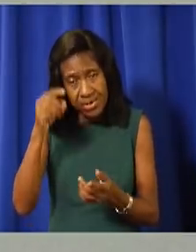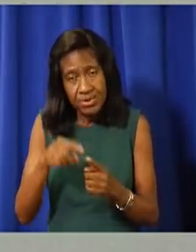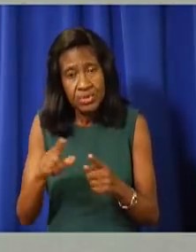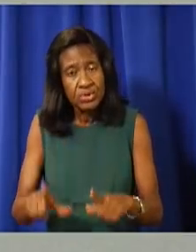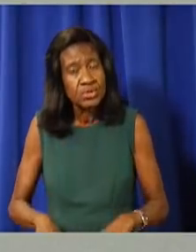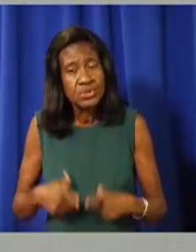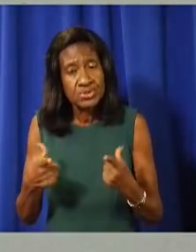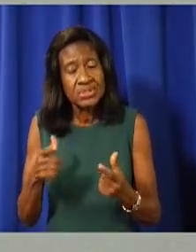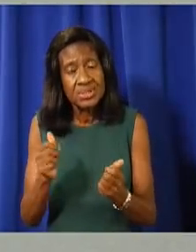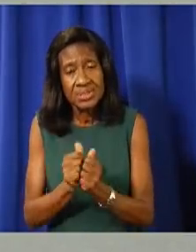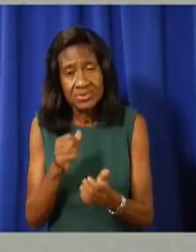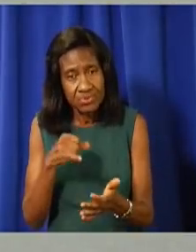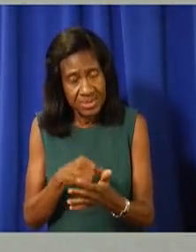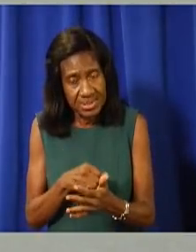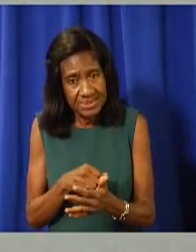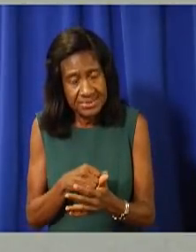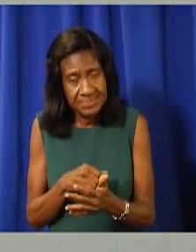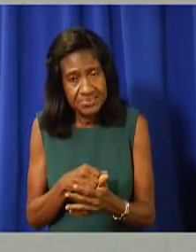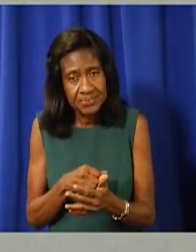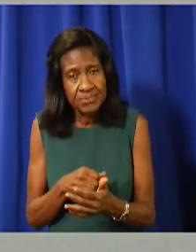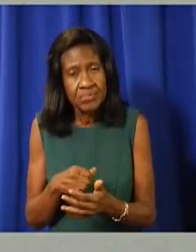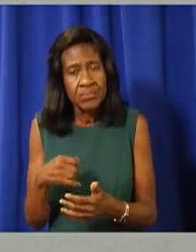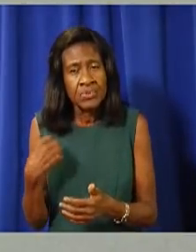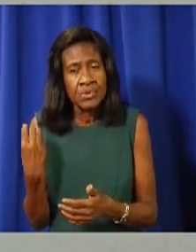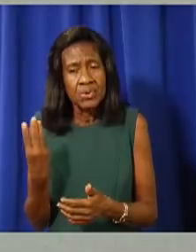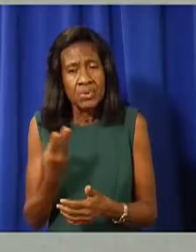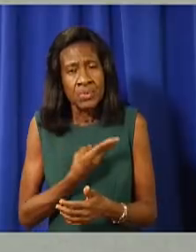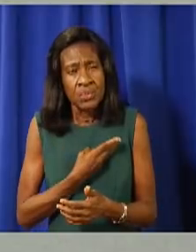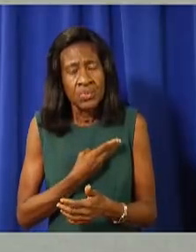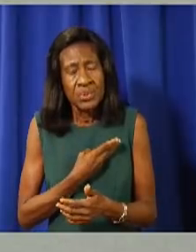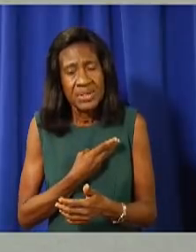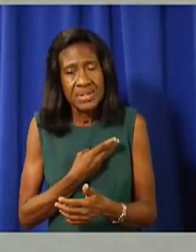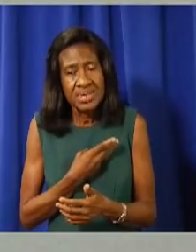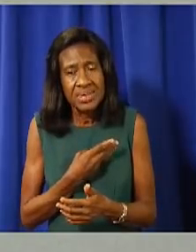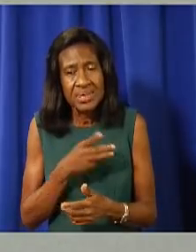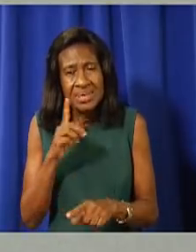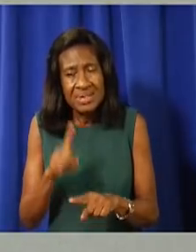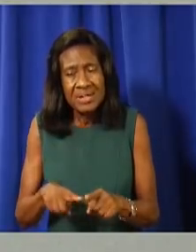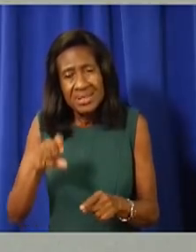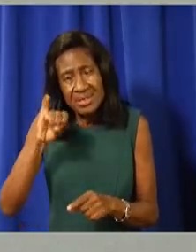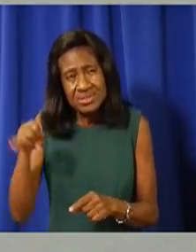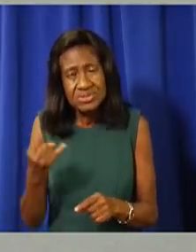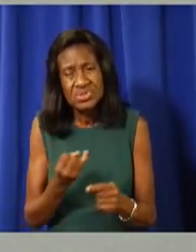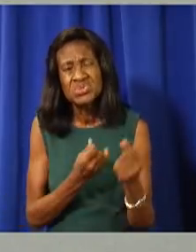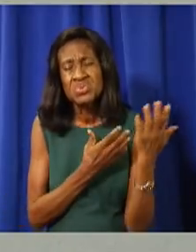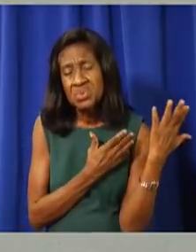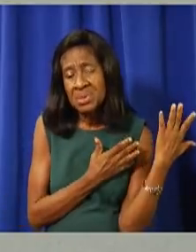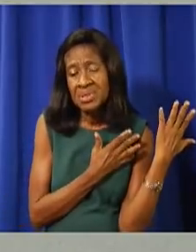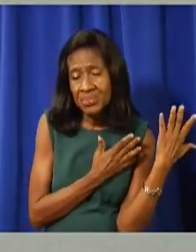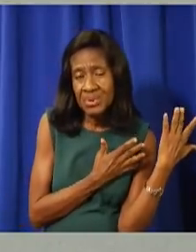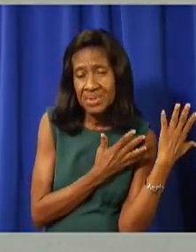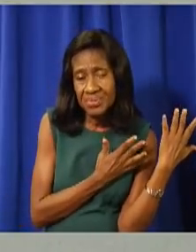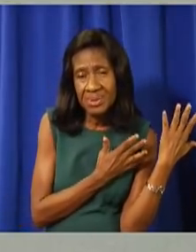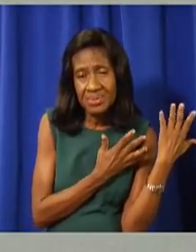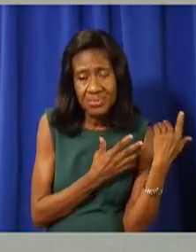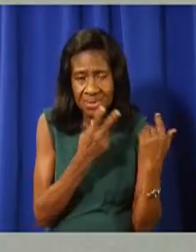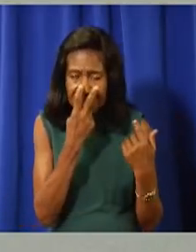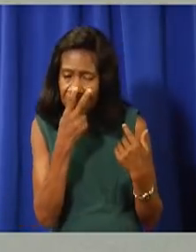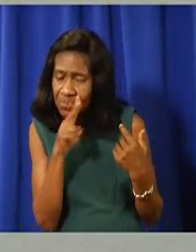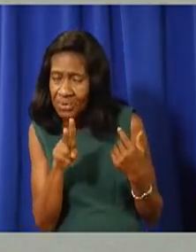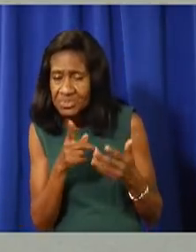common sense approach. Just waiting out the pandemic or trying to eradicate it is a forlorn